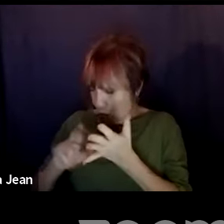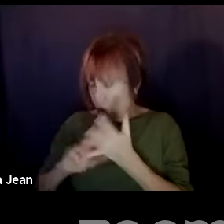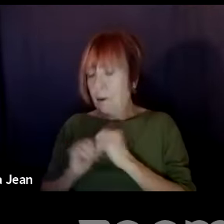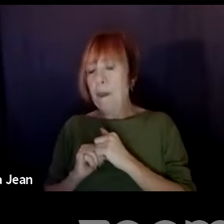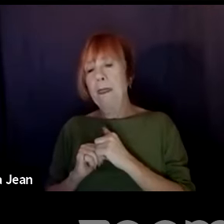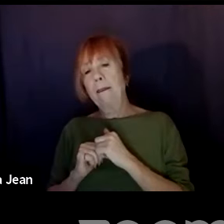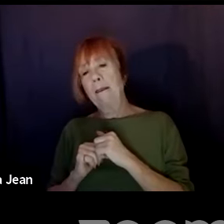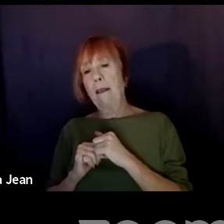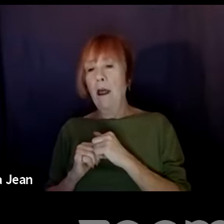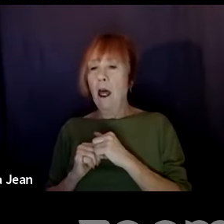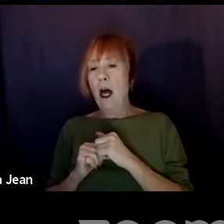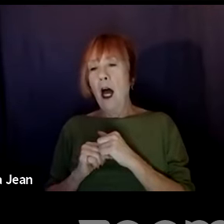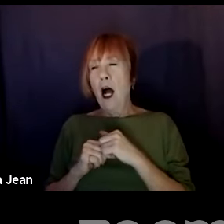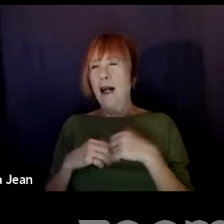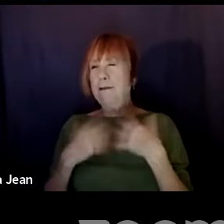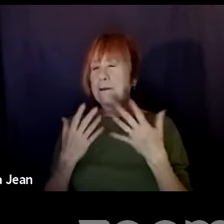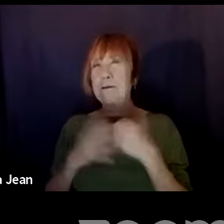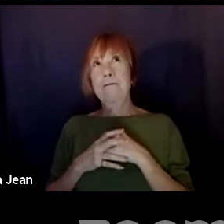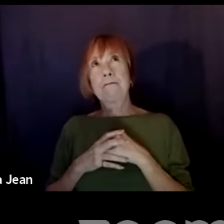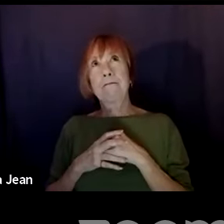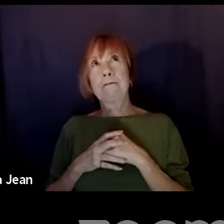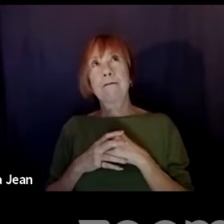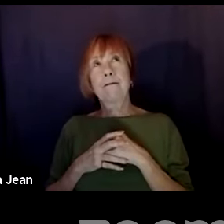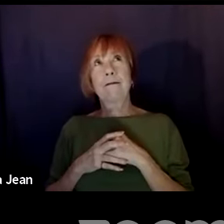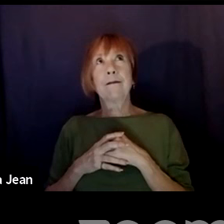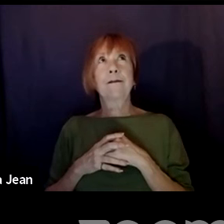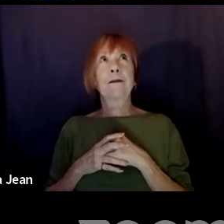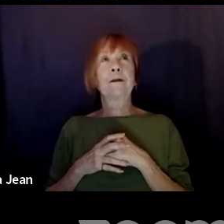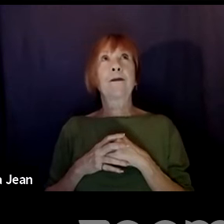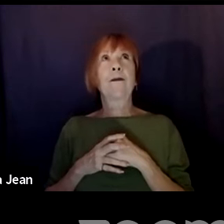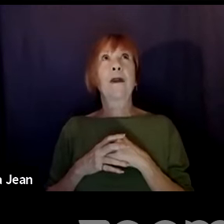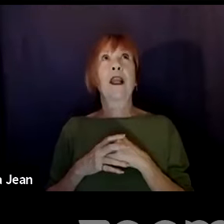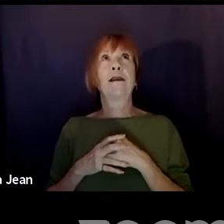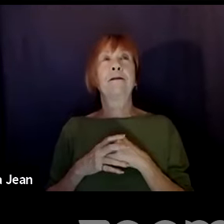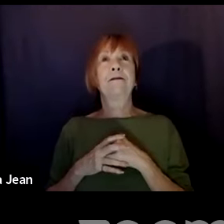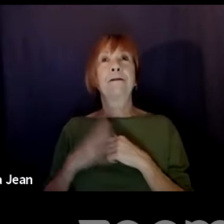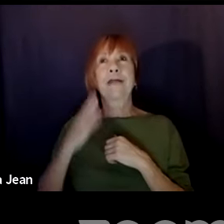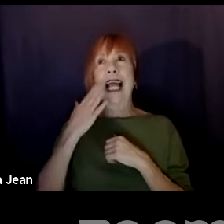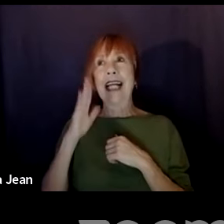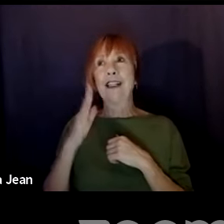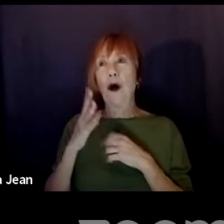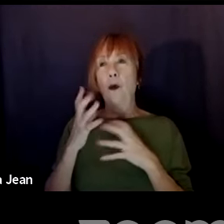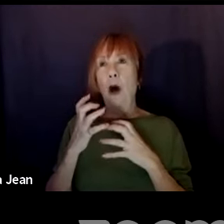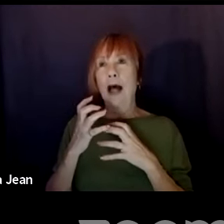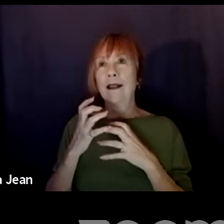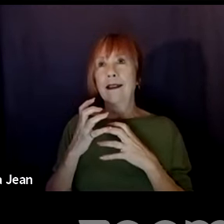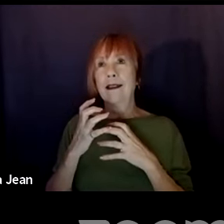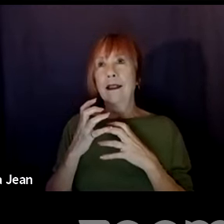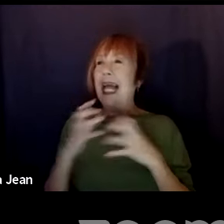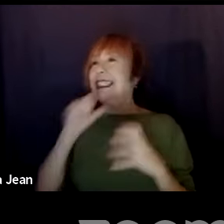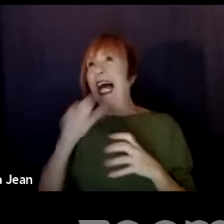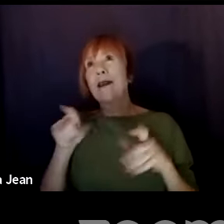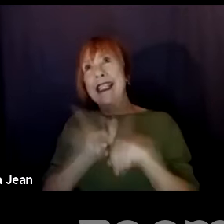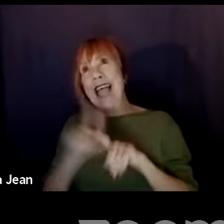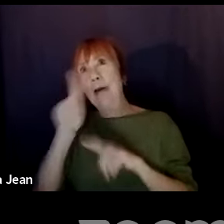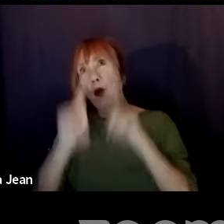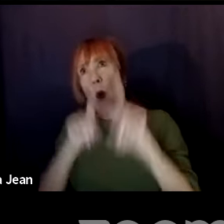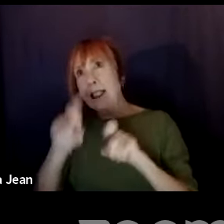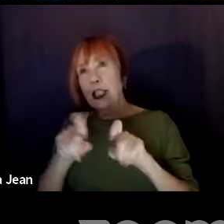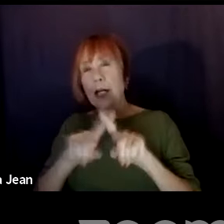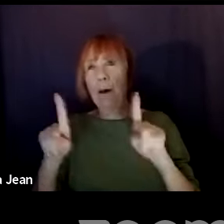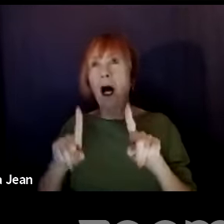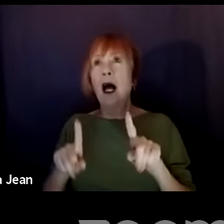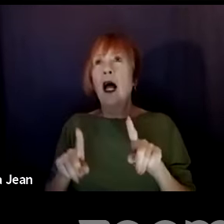Um, is there, is there, is I, I, I, I don't mean for this question to be redundant. I just want to be thorough in